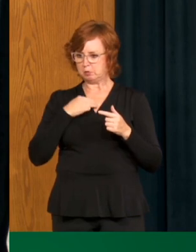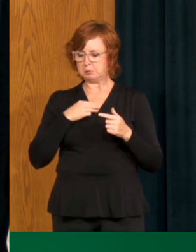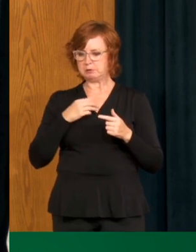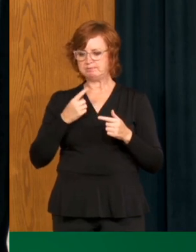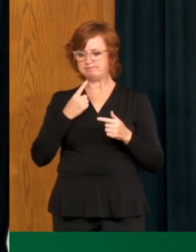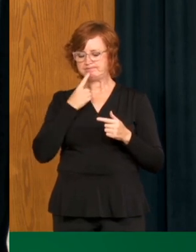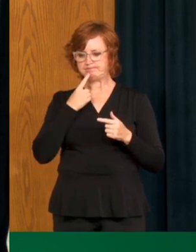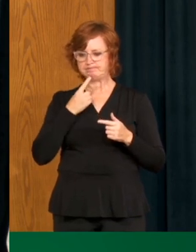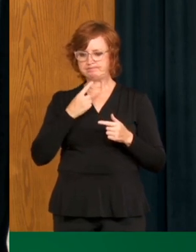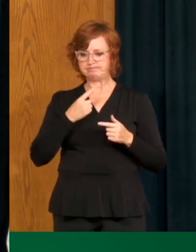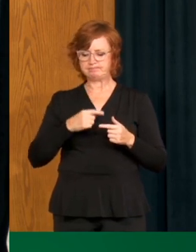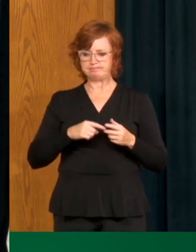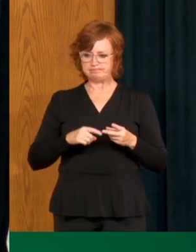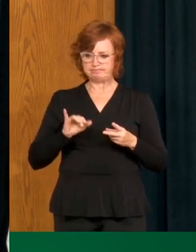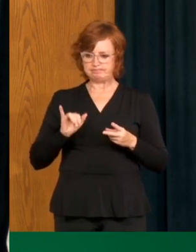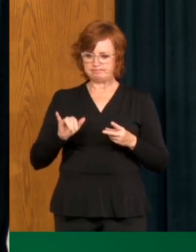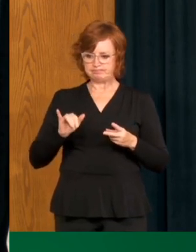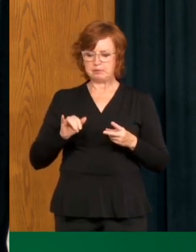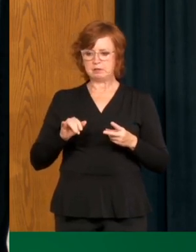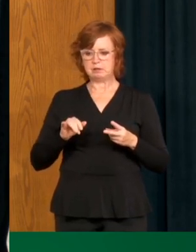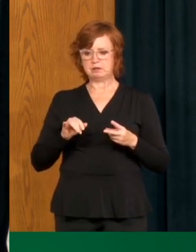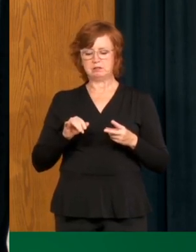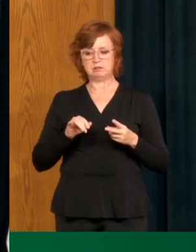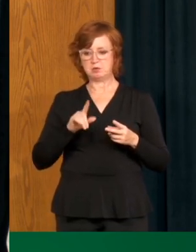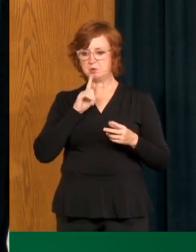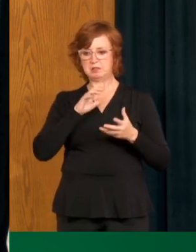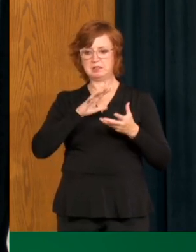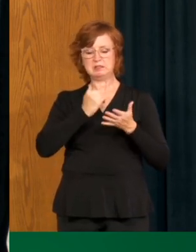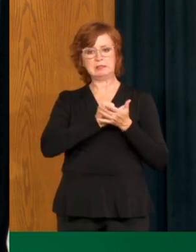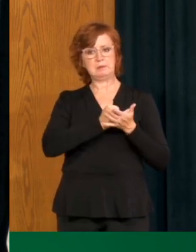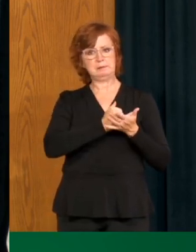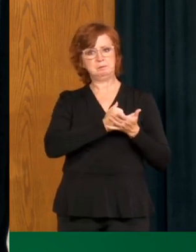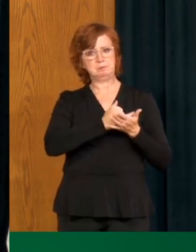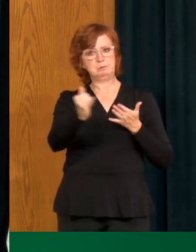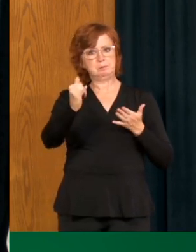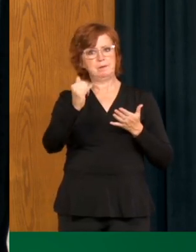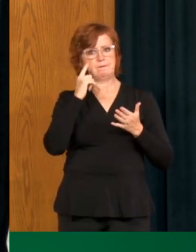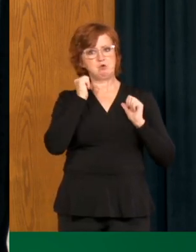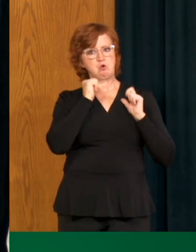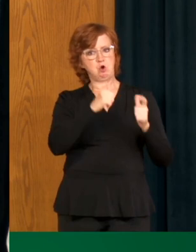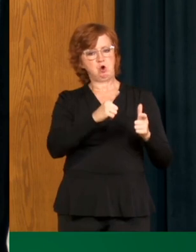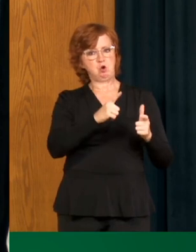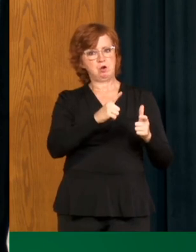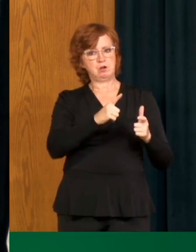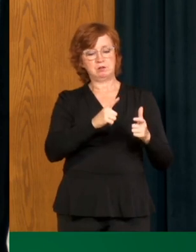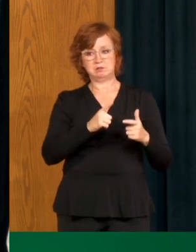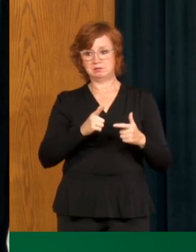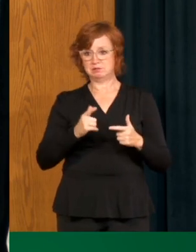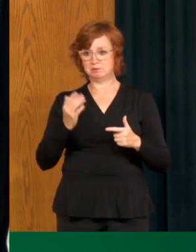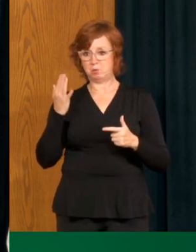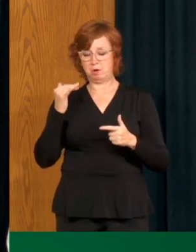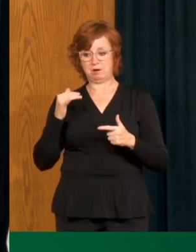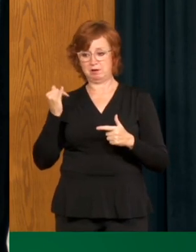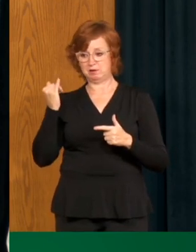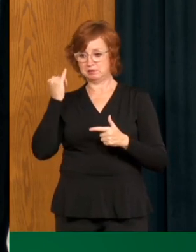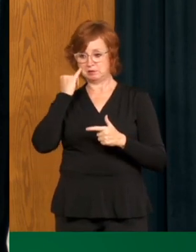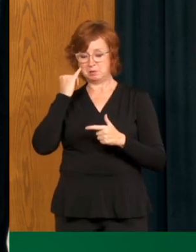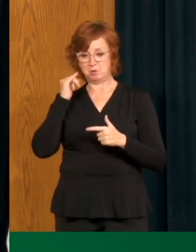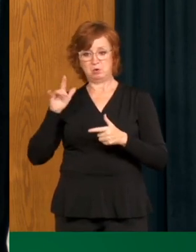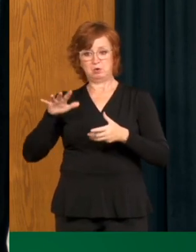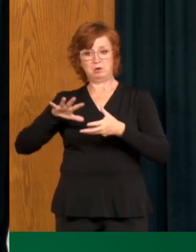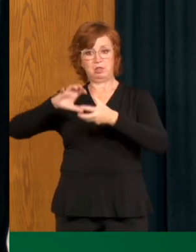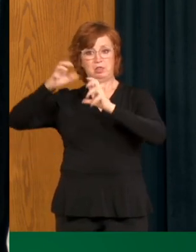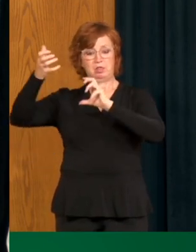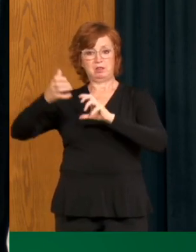outside of, uh, what the parameters are and really putting at risk, uh, the, the entire safe restart of sports so that we have not just with